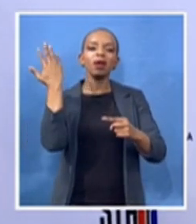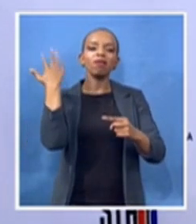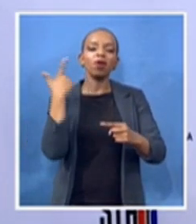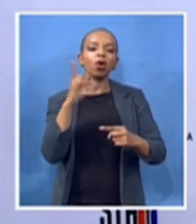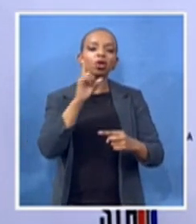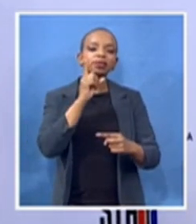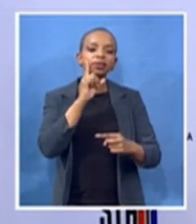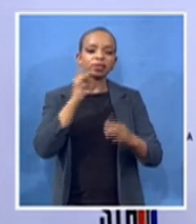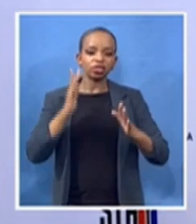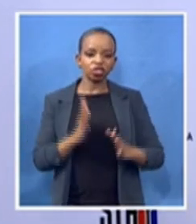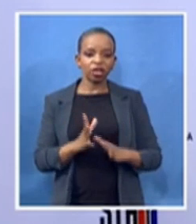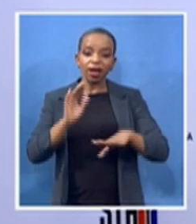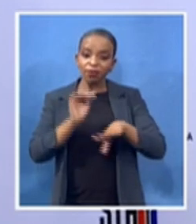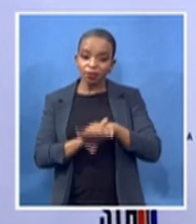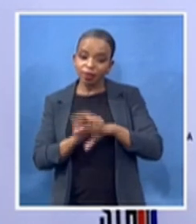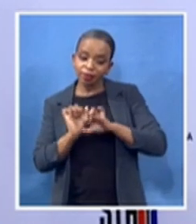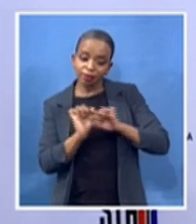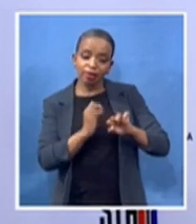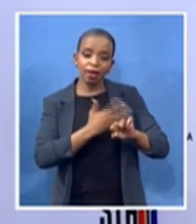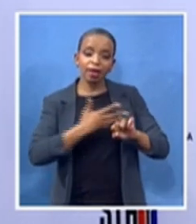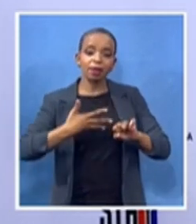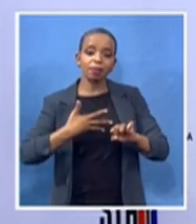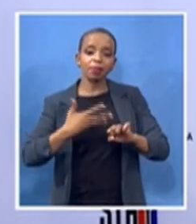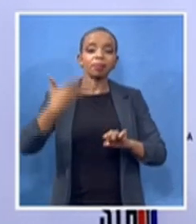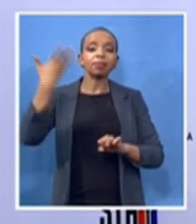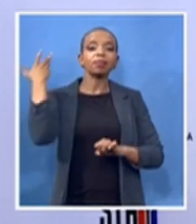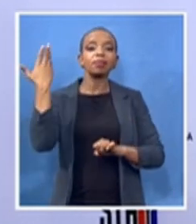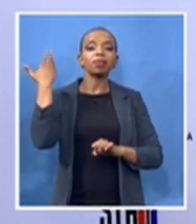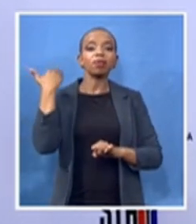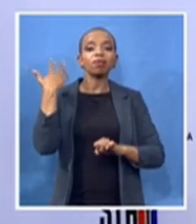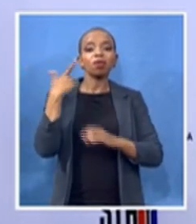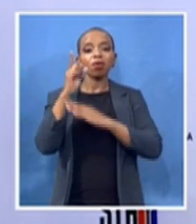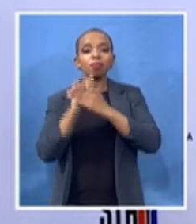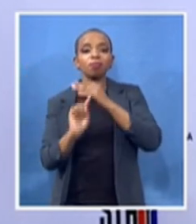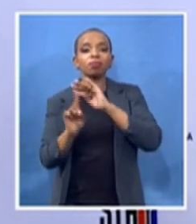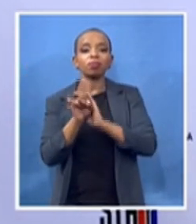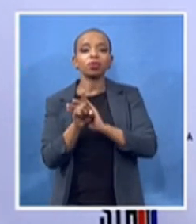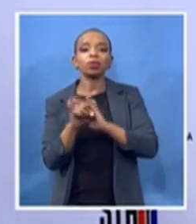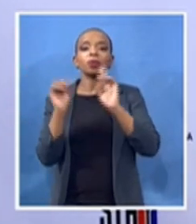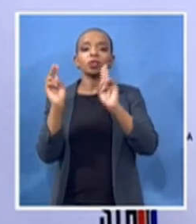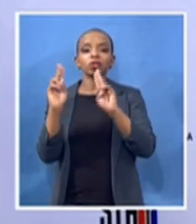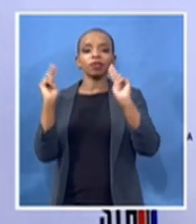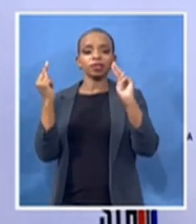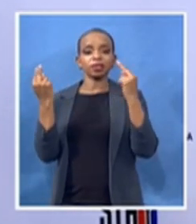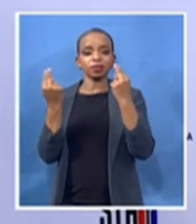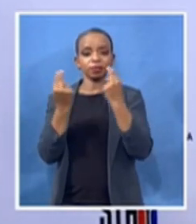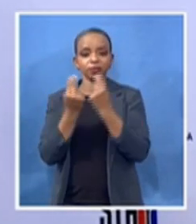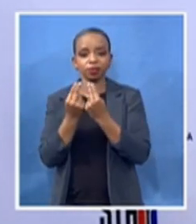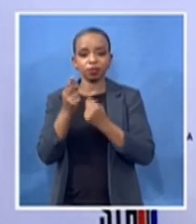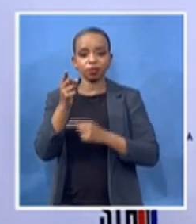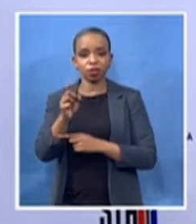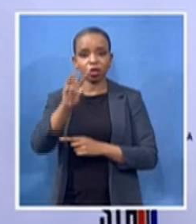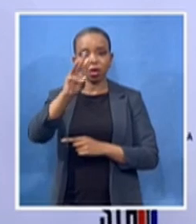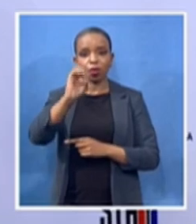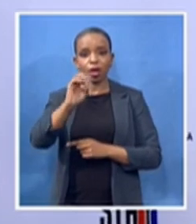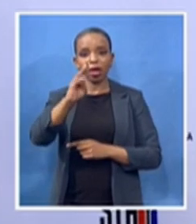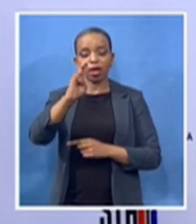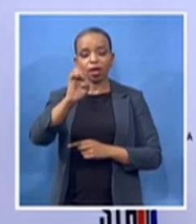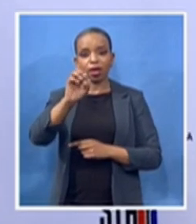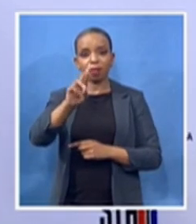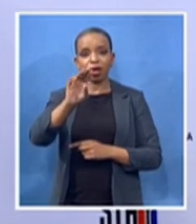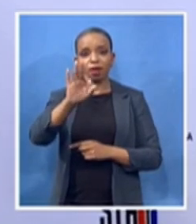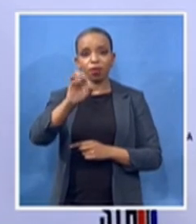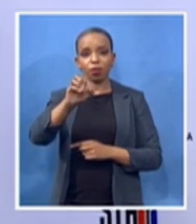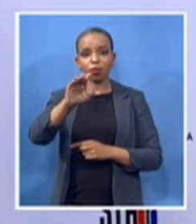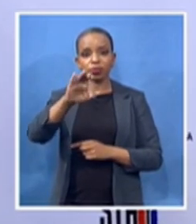wilberforce university so this month will of course also um see us hosting the national heritage